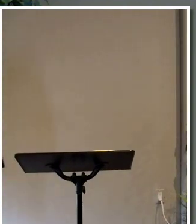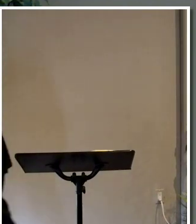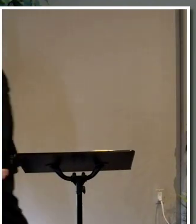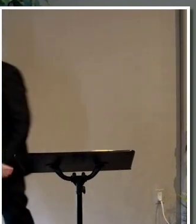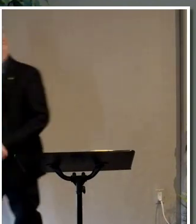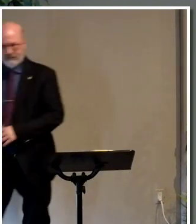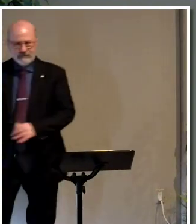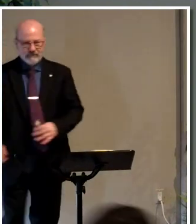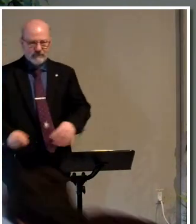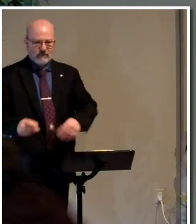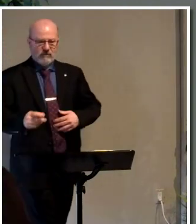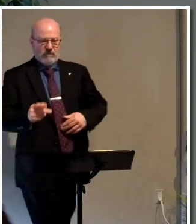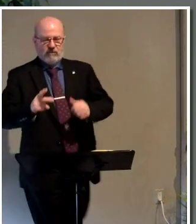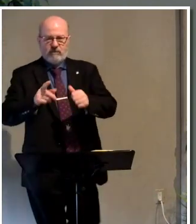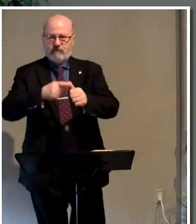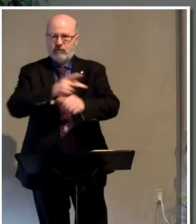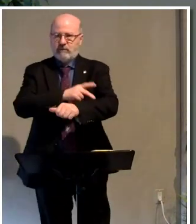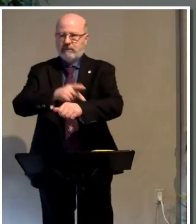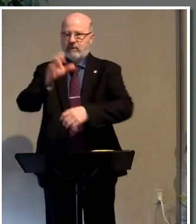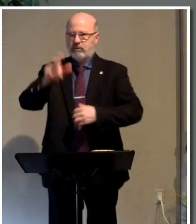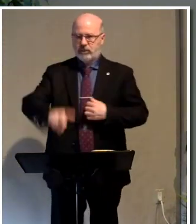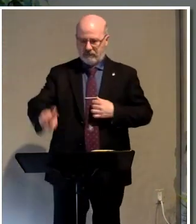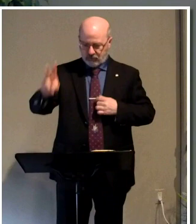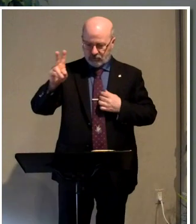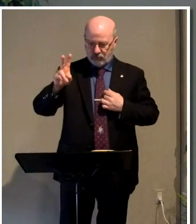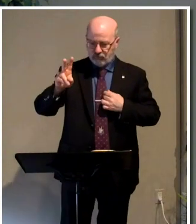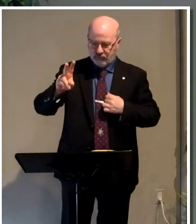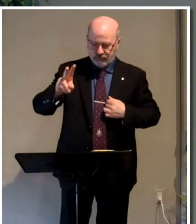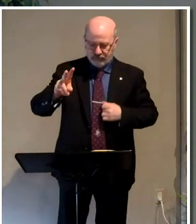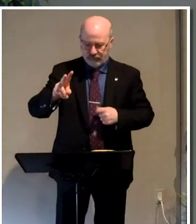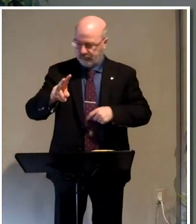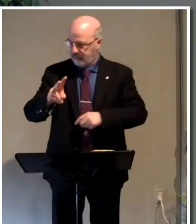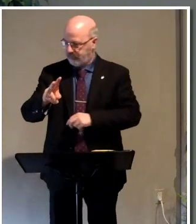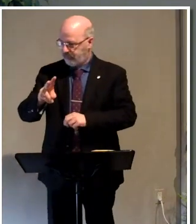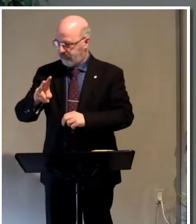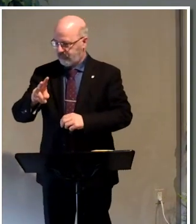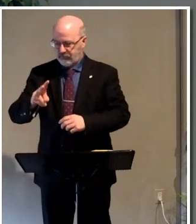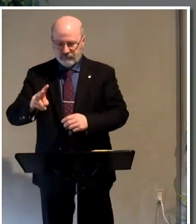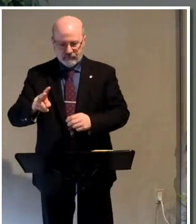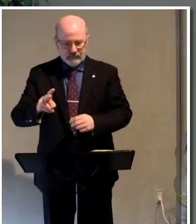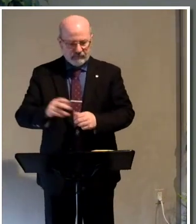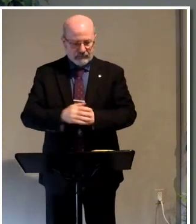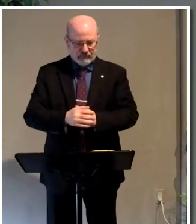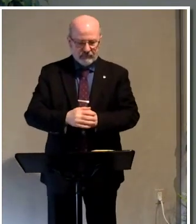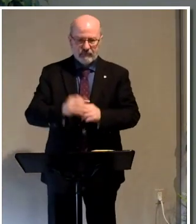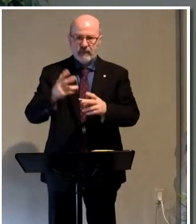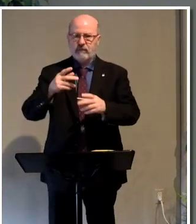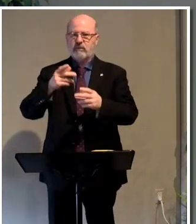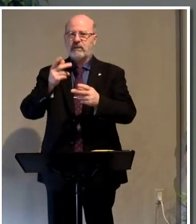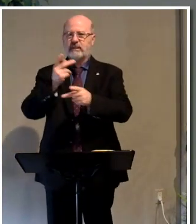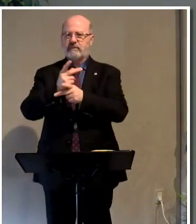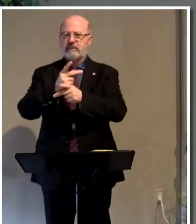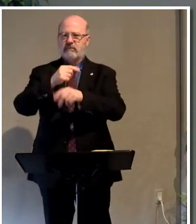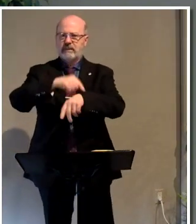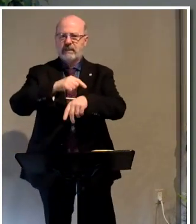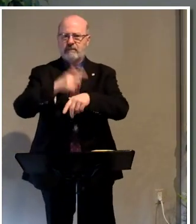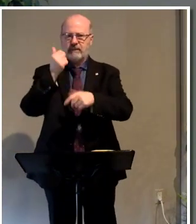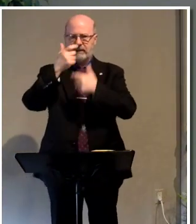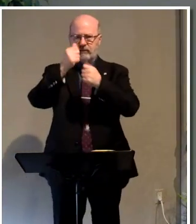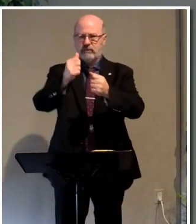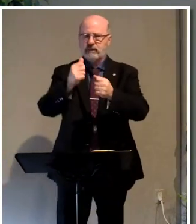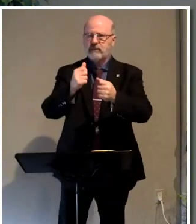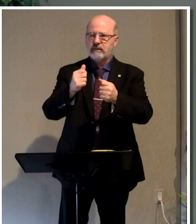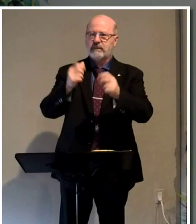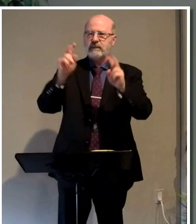feel that I adequately presented it today. But just want to be mindful of the time. And it is interesting, though, the